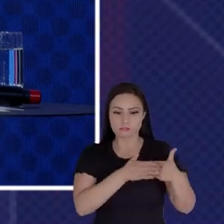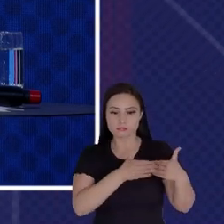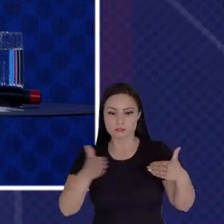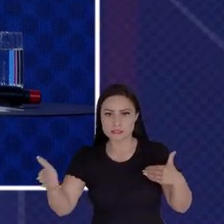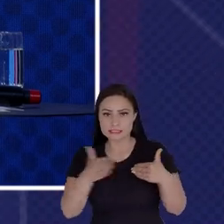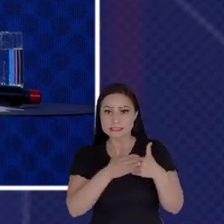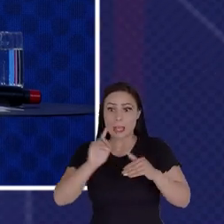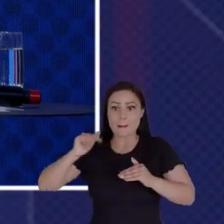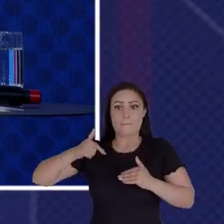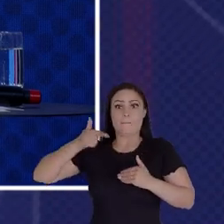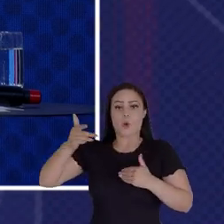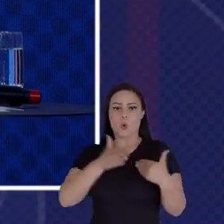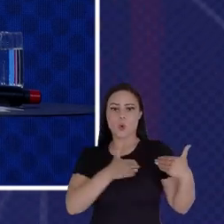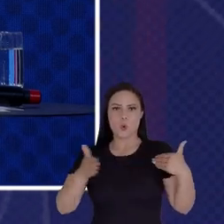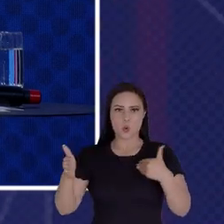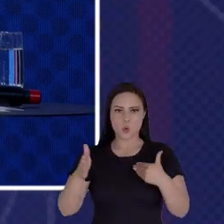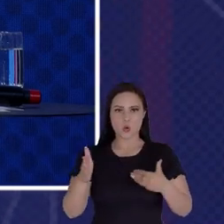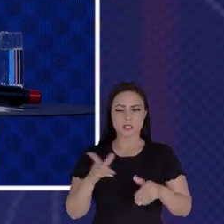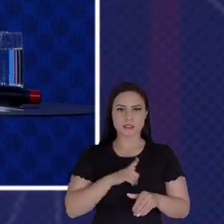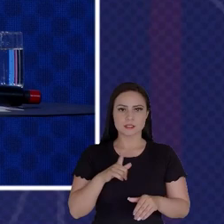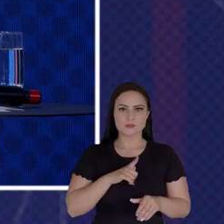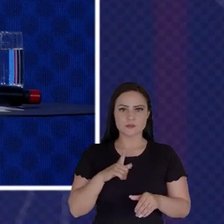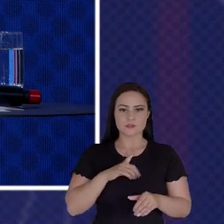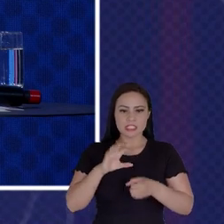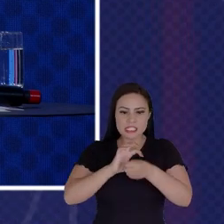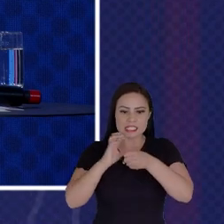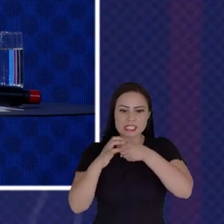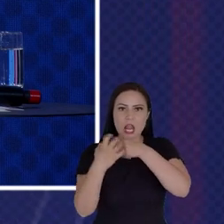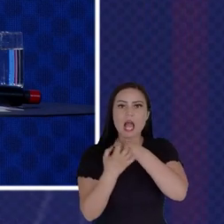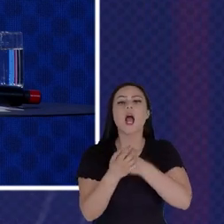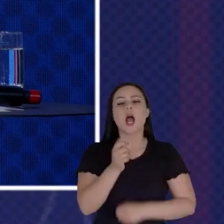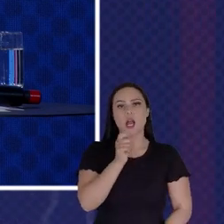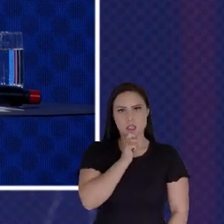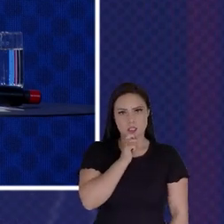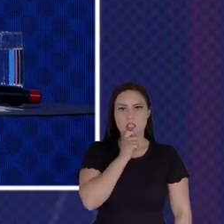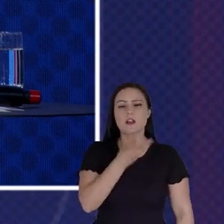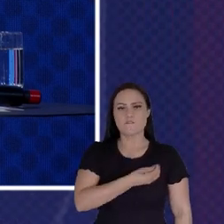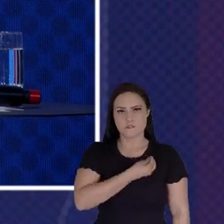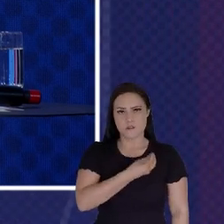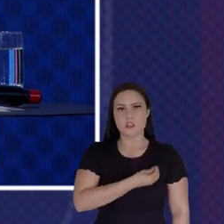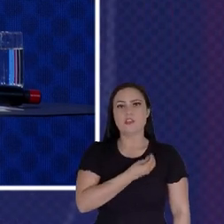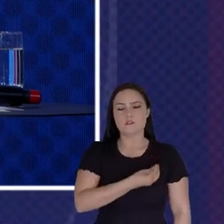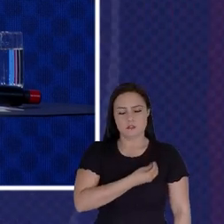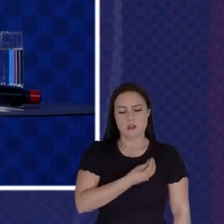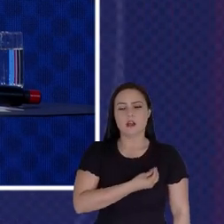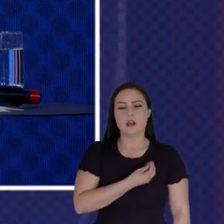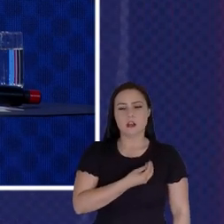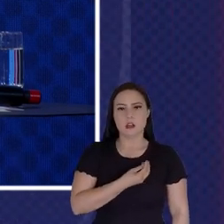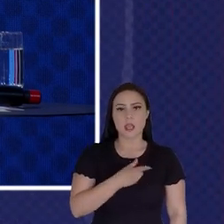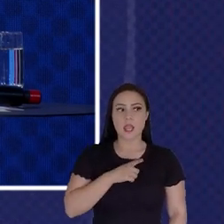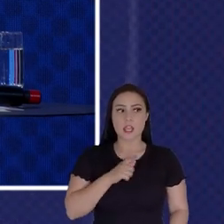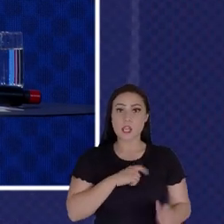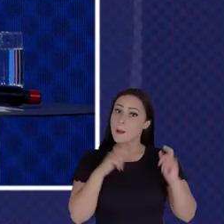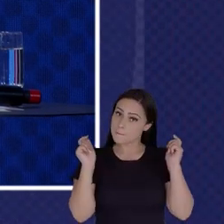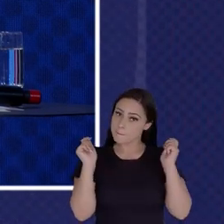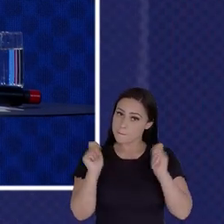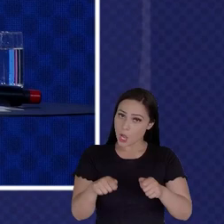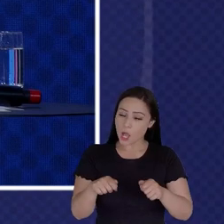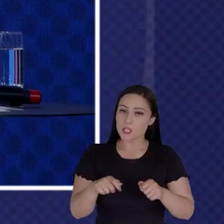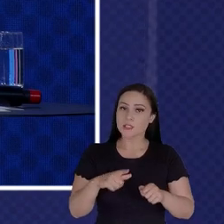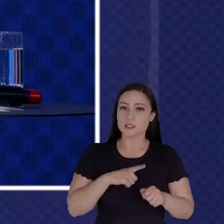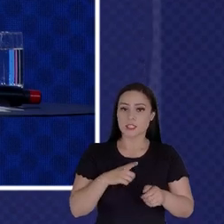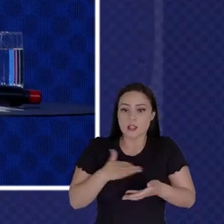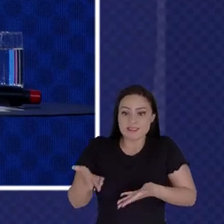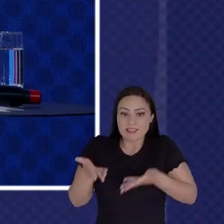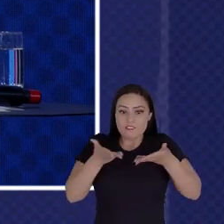So At The Time That You Drown Your Cells Are Still Alive And If Your Cells Are Still Alive There Is A Possibility That We Could Bring You Back You Know